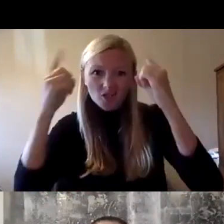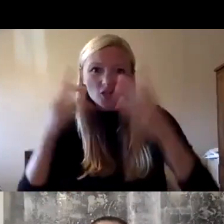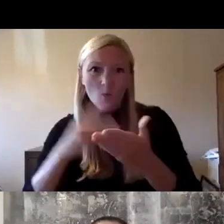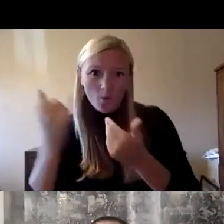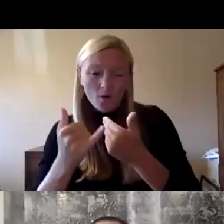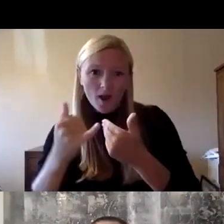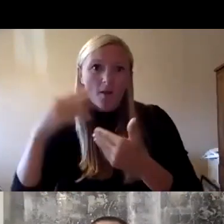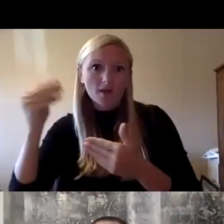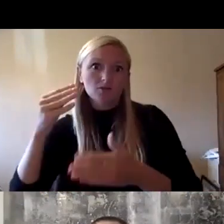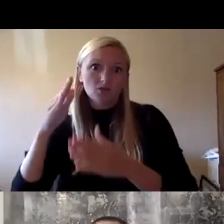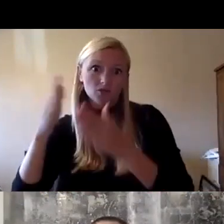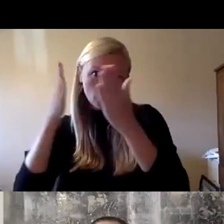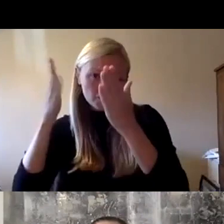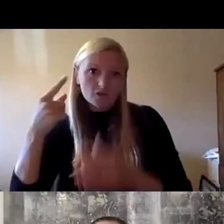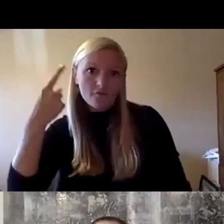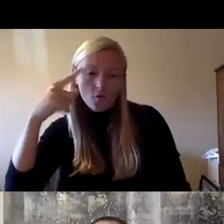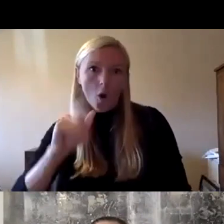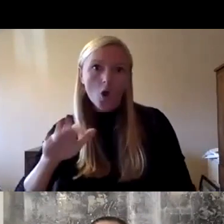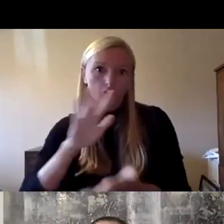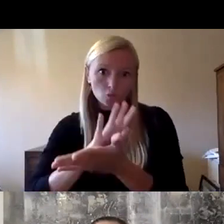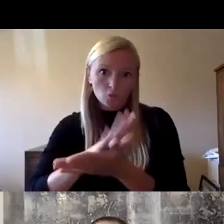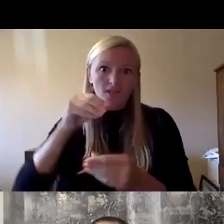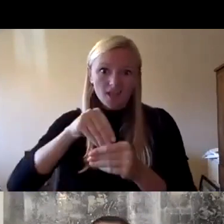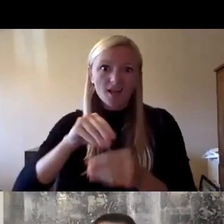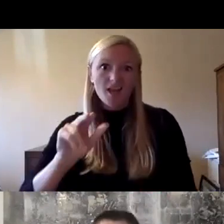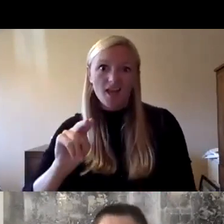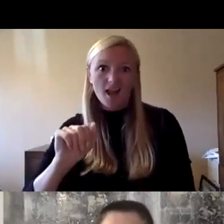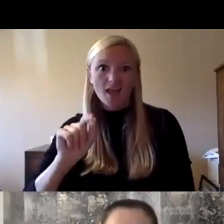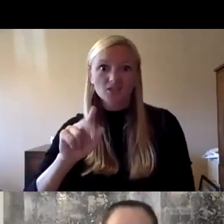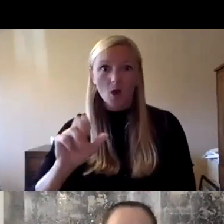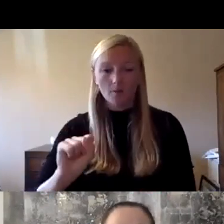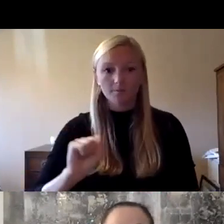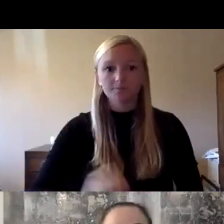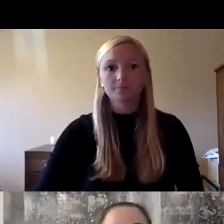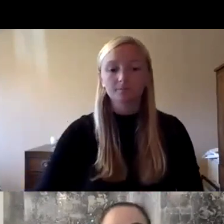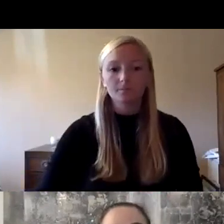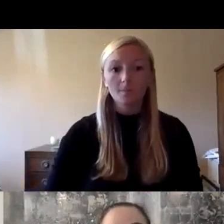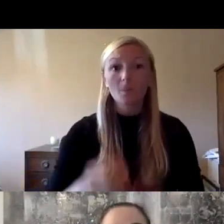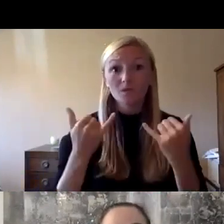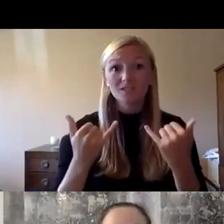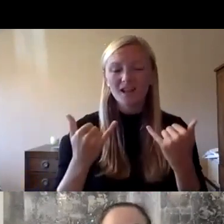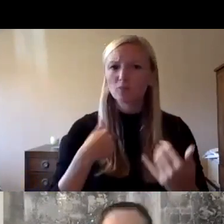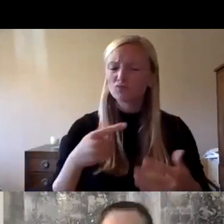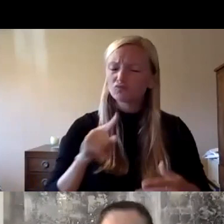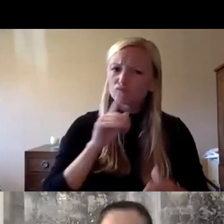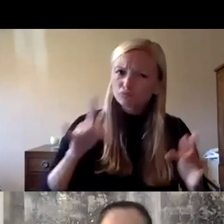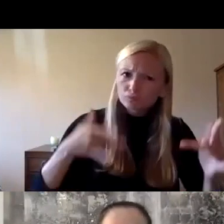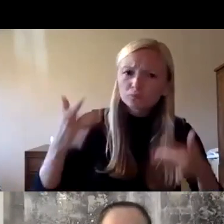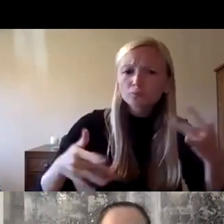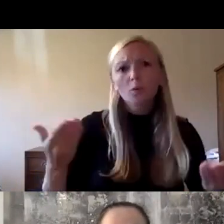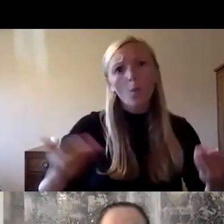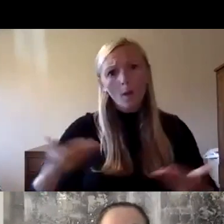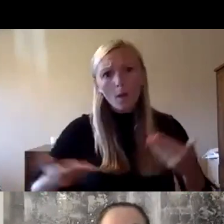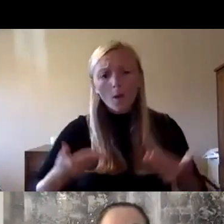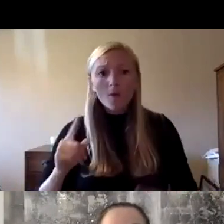services to the 56 districts in Nassau County so today we're very excited to welcome all of you to